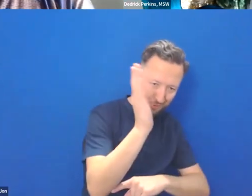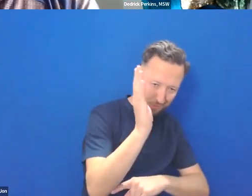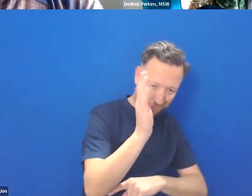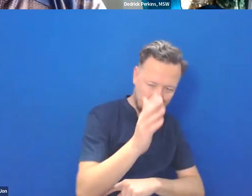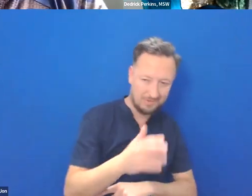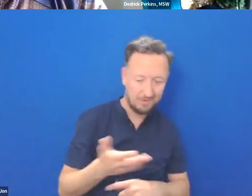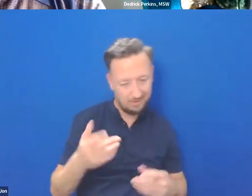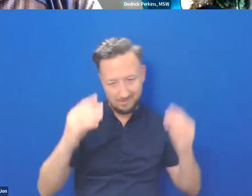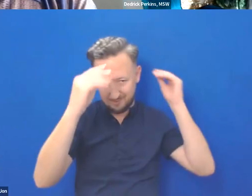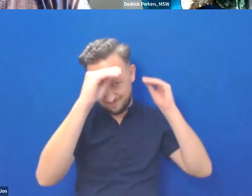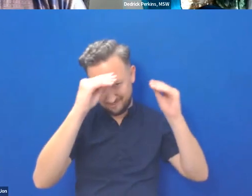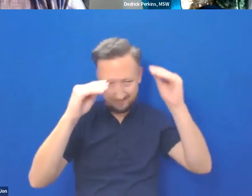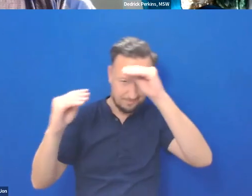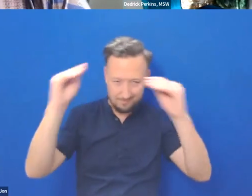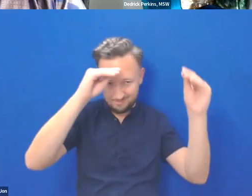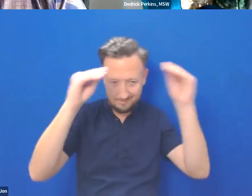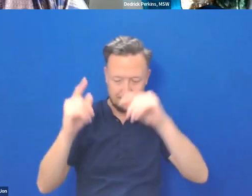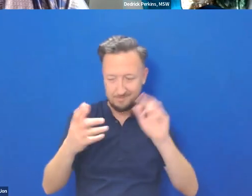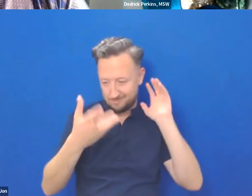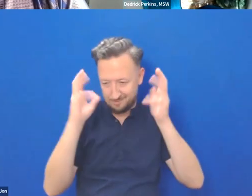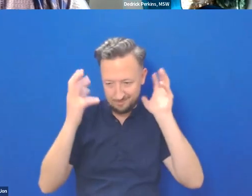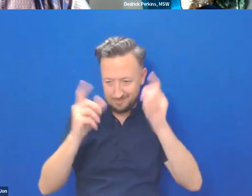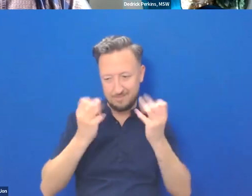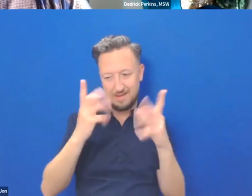Lots of different hats. Yeah. Many different hats.